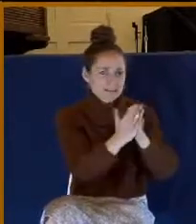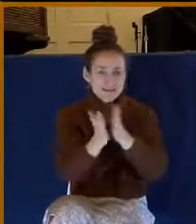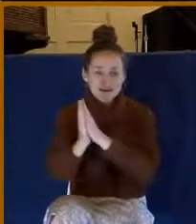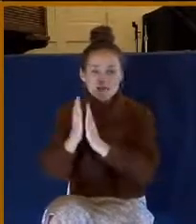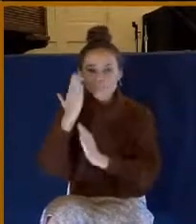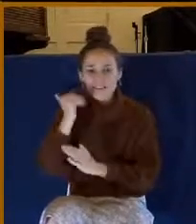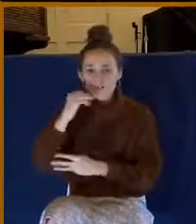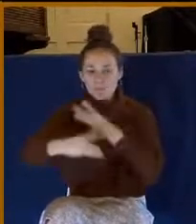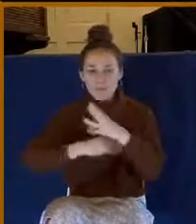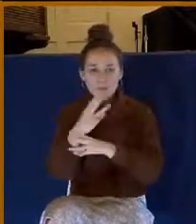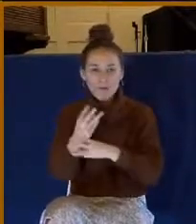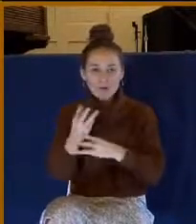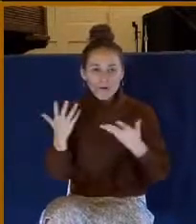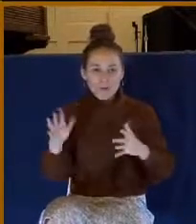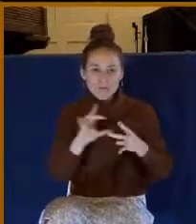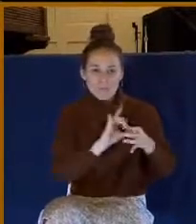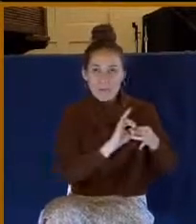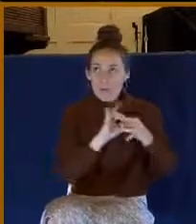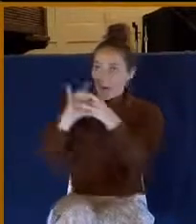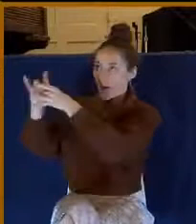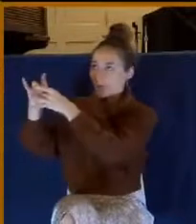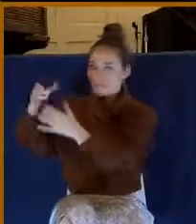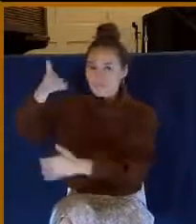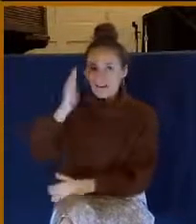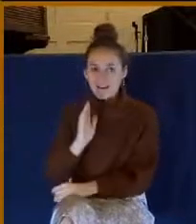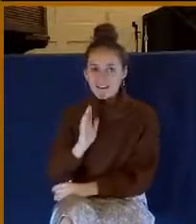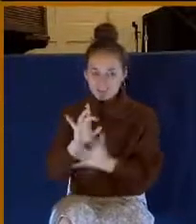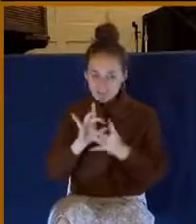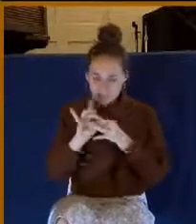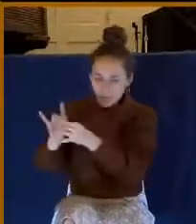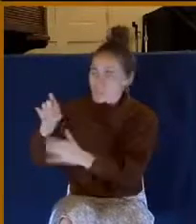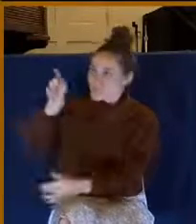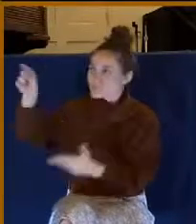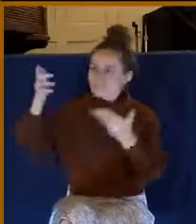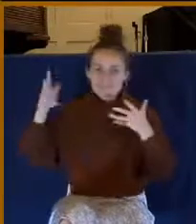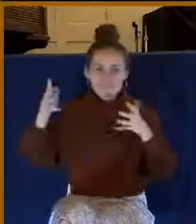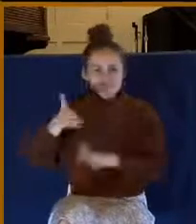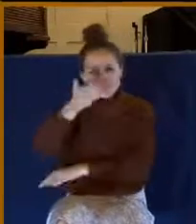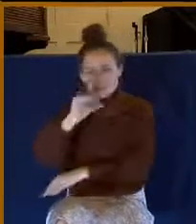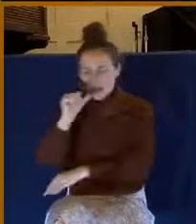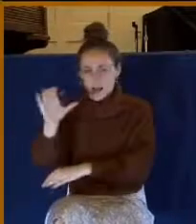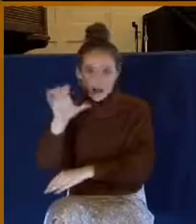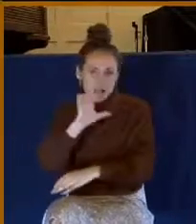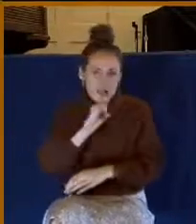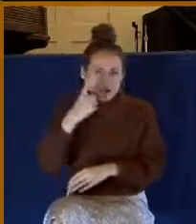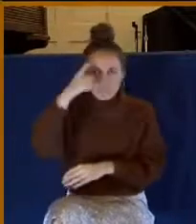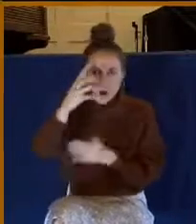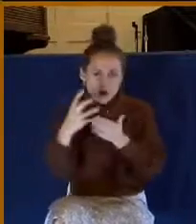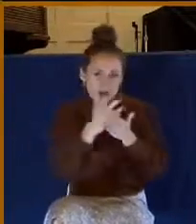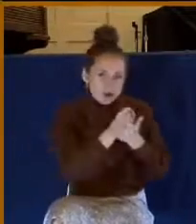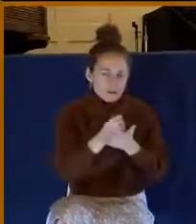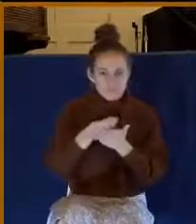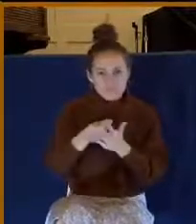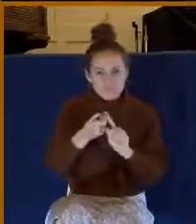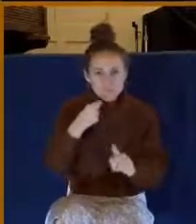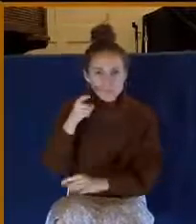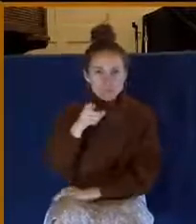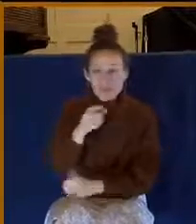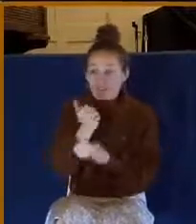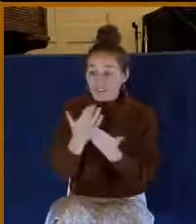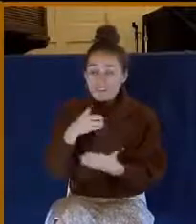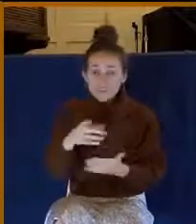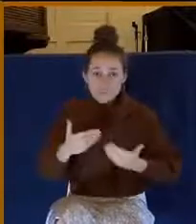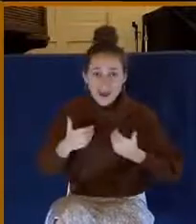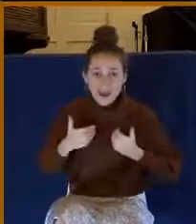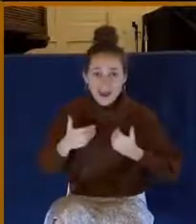Everything already belongs to God. God's not after you to get what you have. Everything you have, he gave to you. And